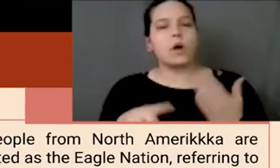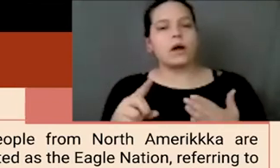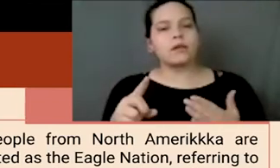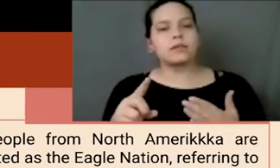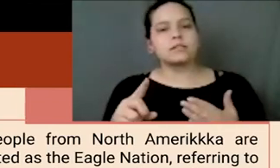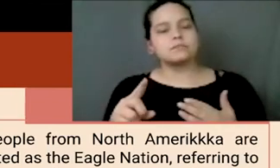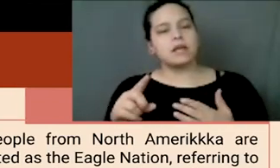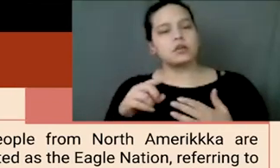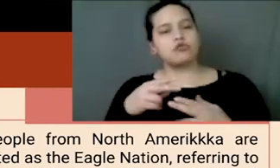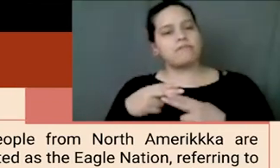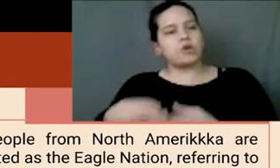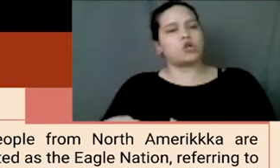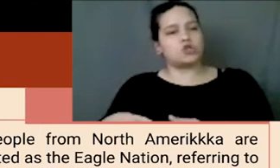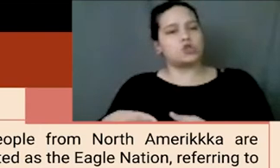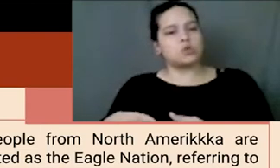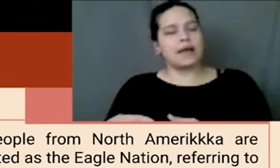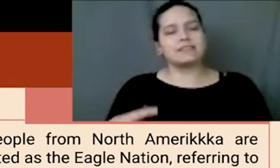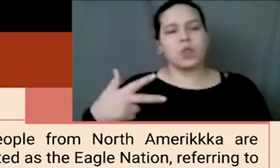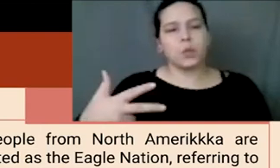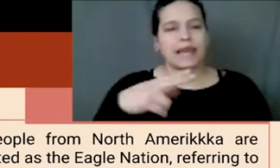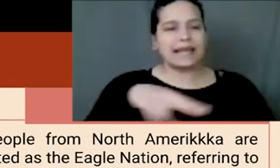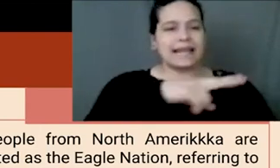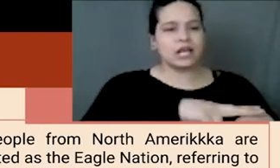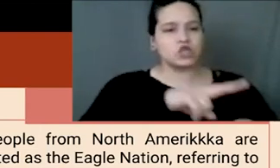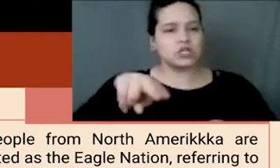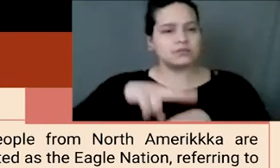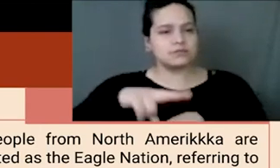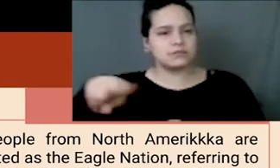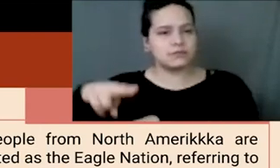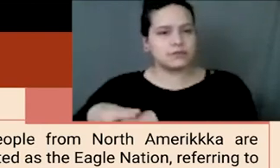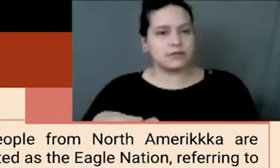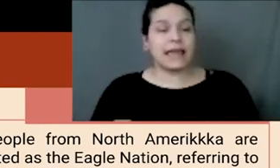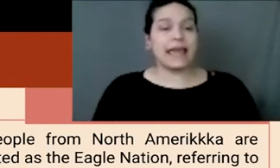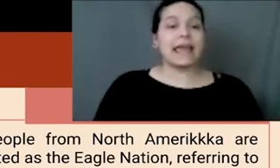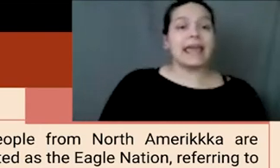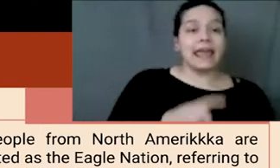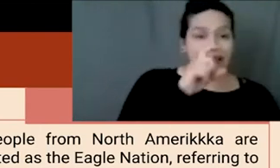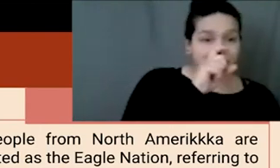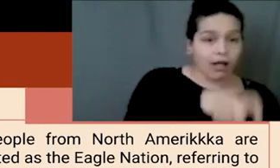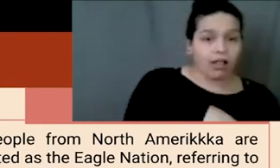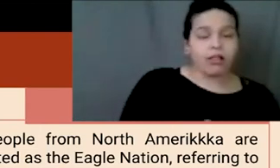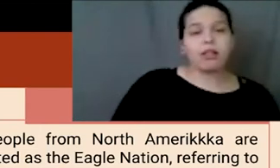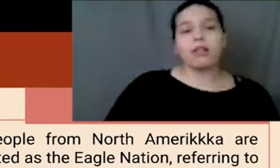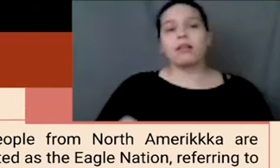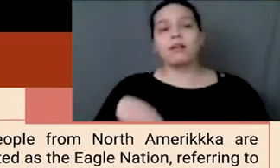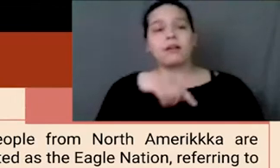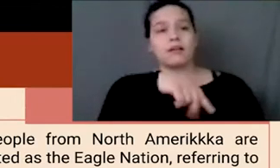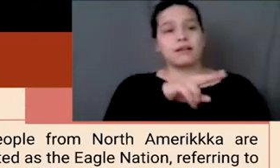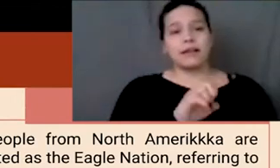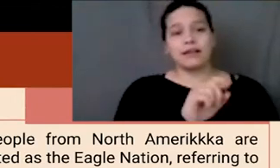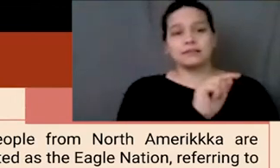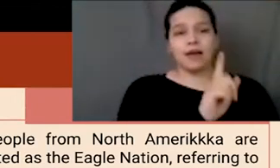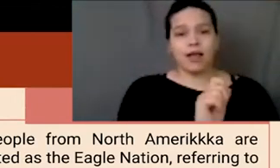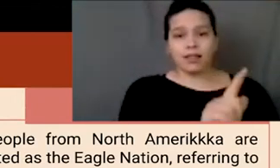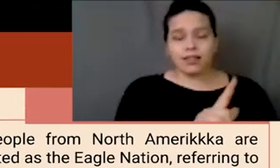has been referred as three nations, the Eagle Nation, the Quetzal Nation and the Condor